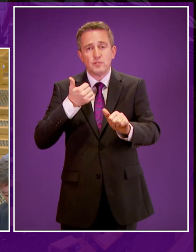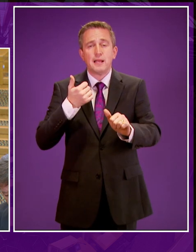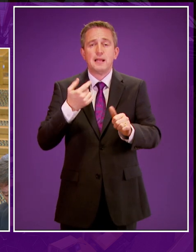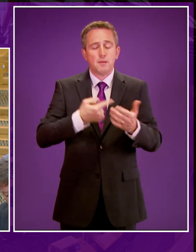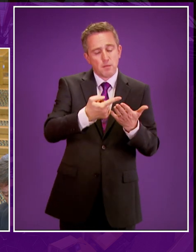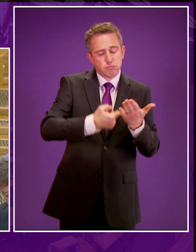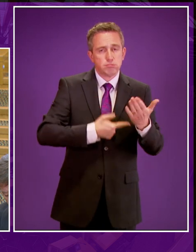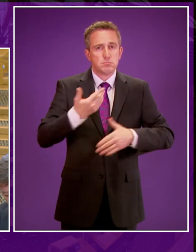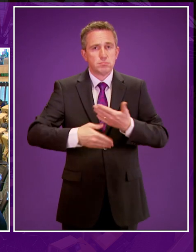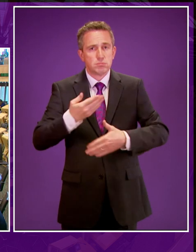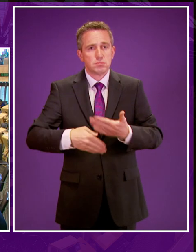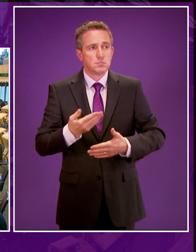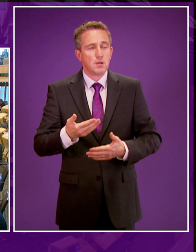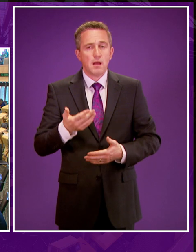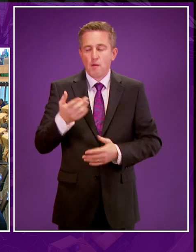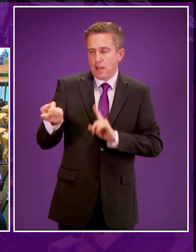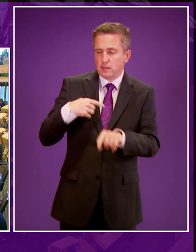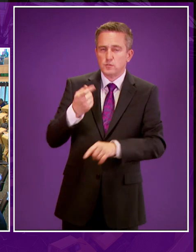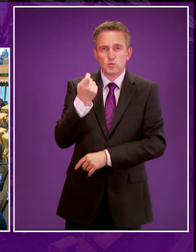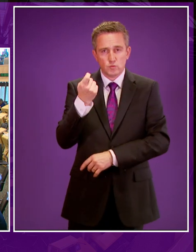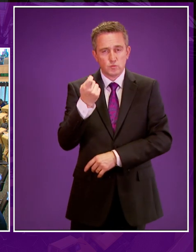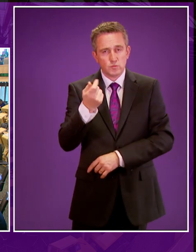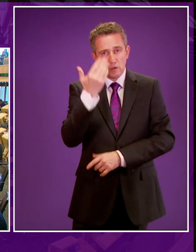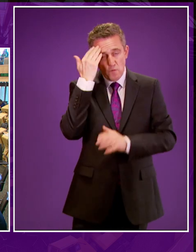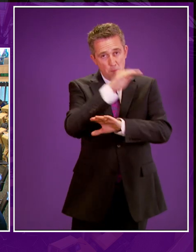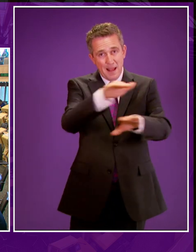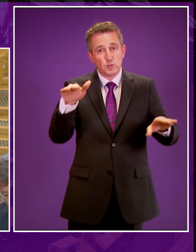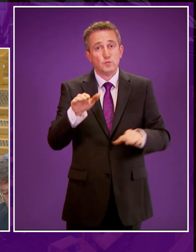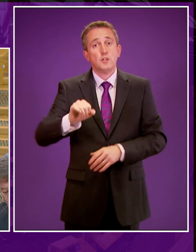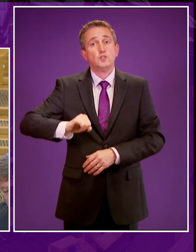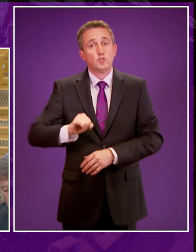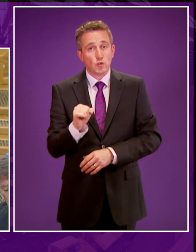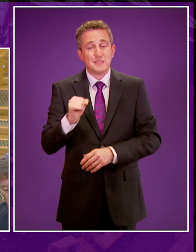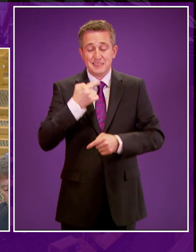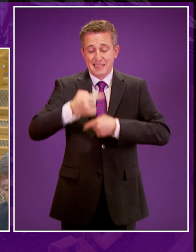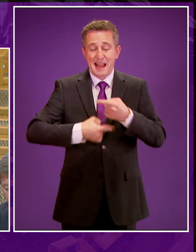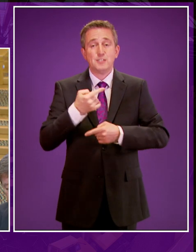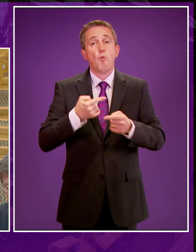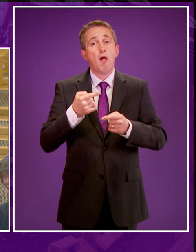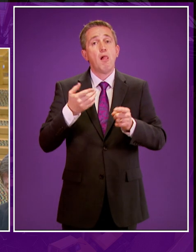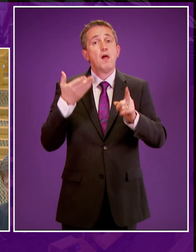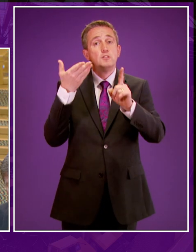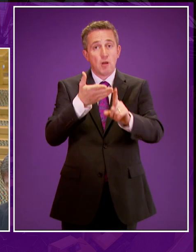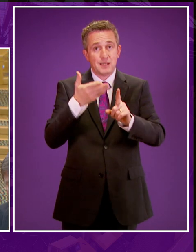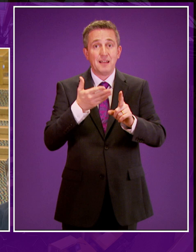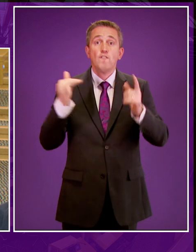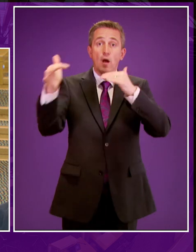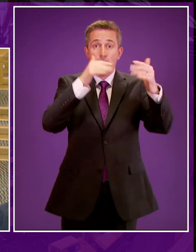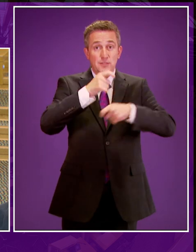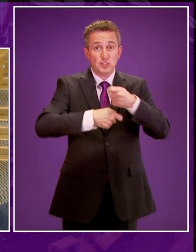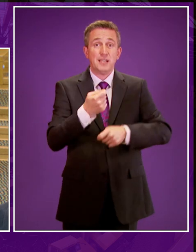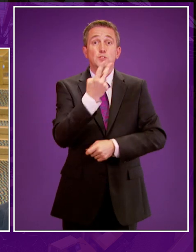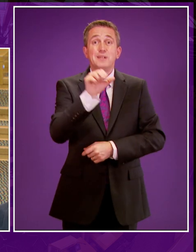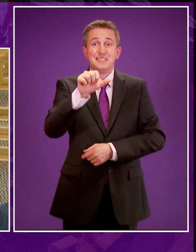regulation. I'll make some progress and bring Mr Finlay in later for me. I remind the Chamber that Scotland's statutory annual climate change target for 2032 is